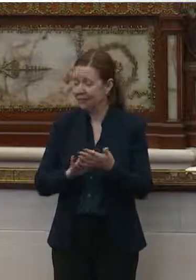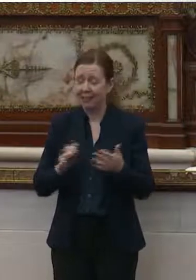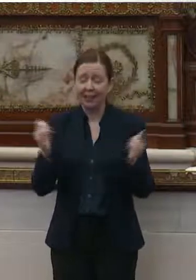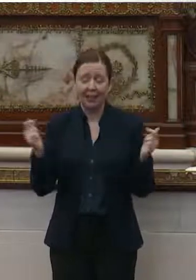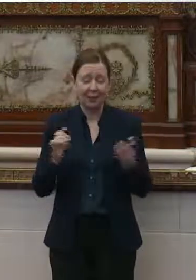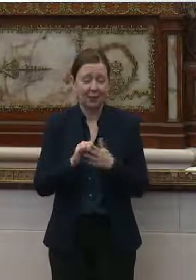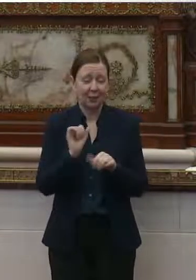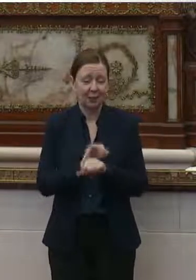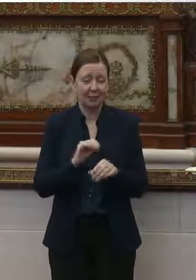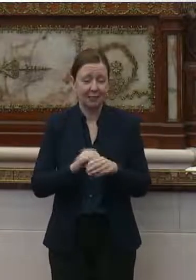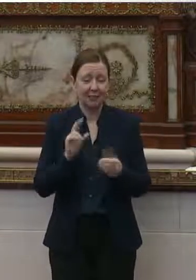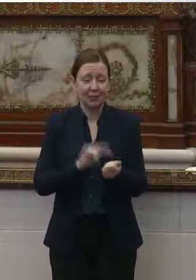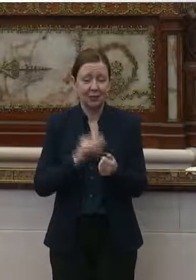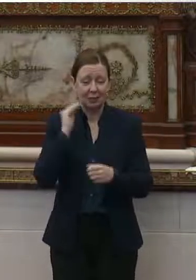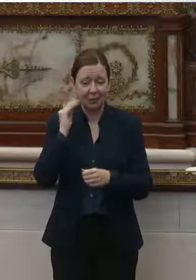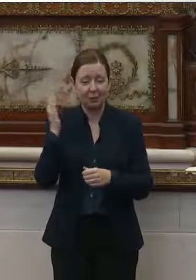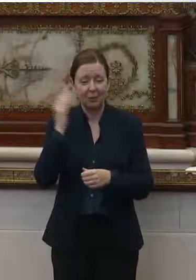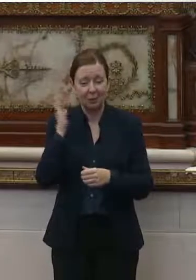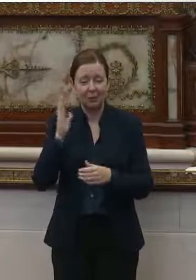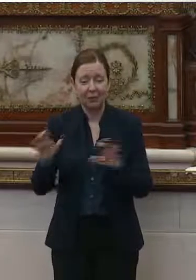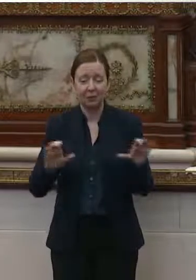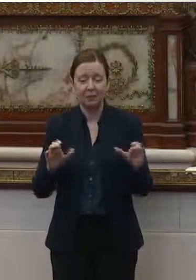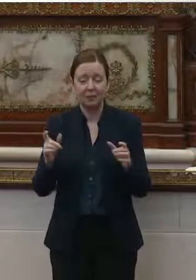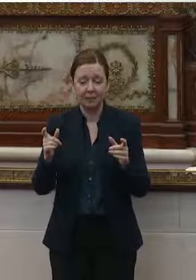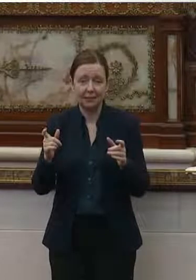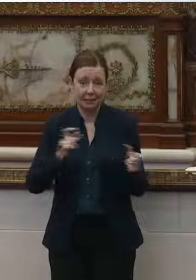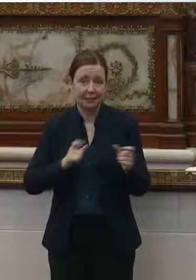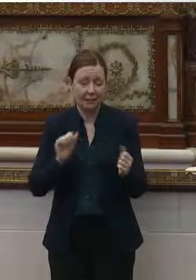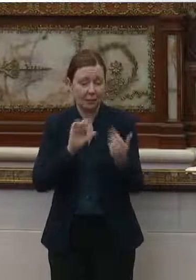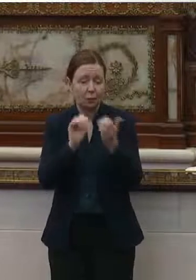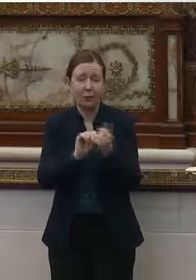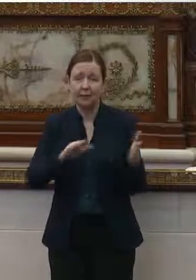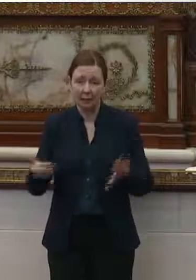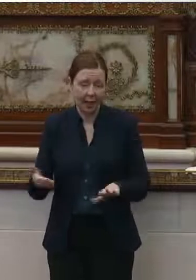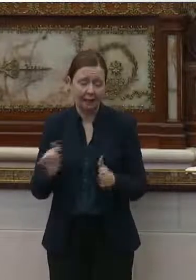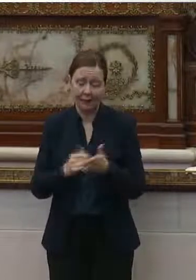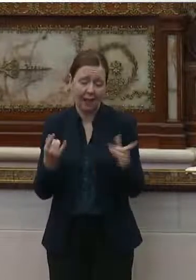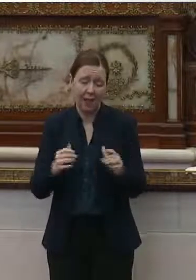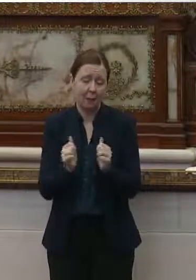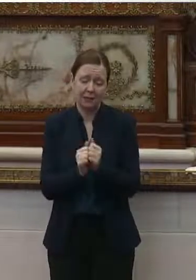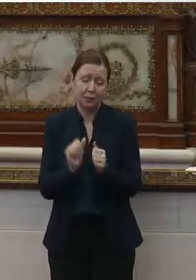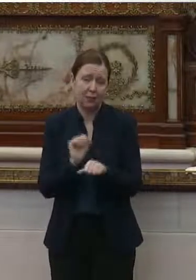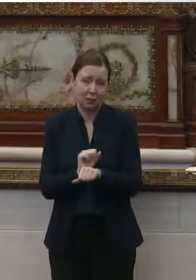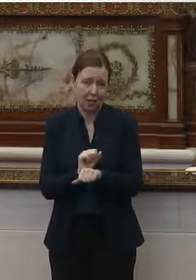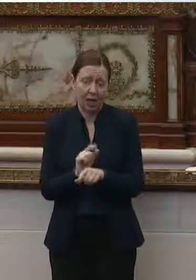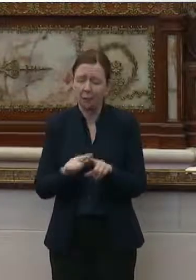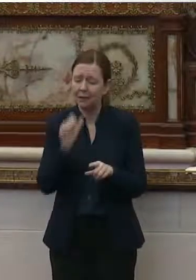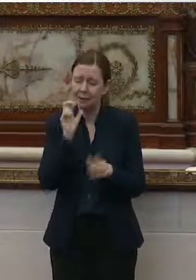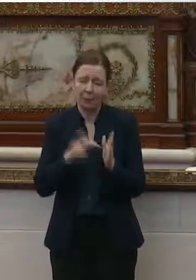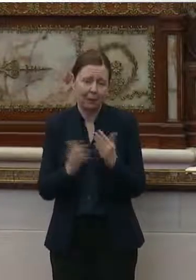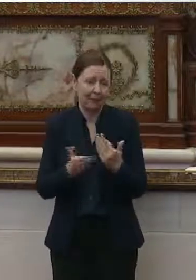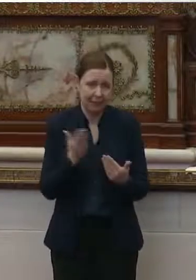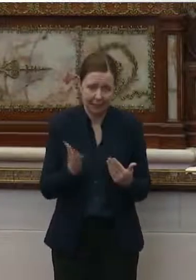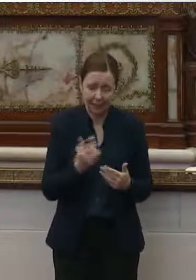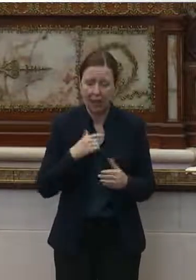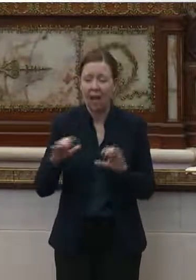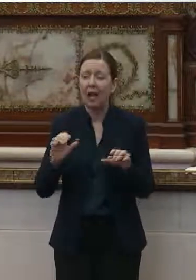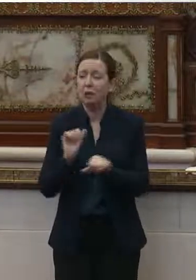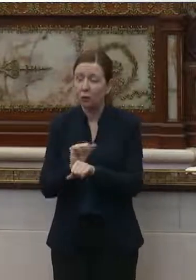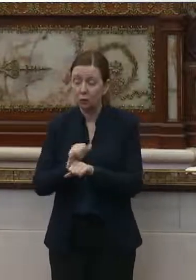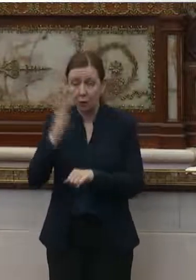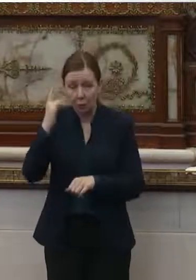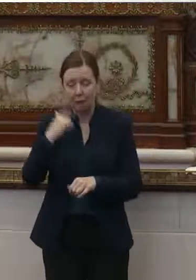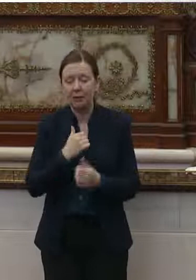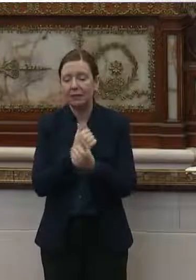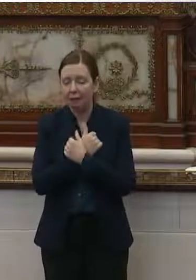in a nursing home knows they will deal with death. It comes with a job. That doesn't mean it's easy. I do this job because